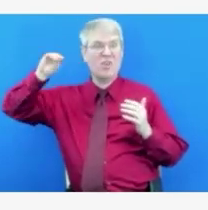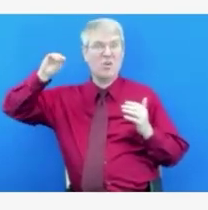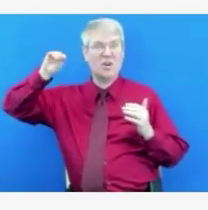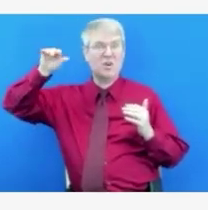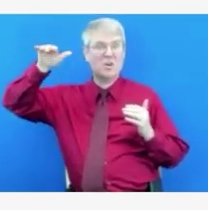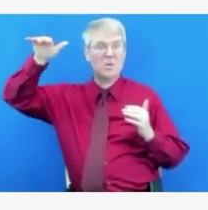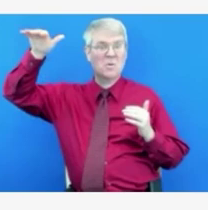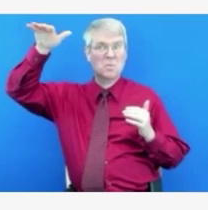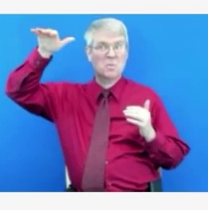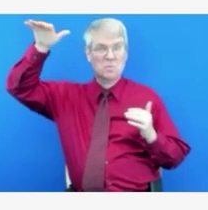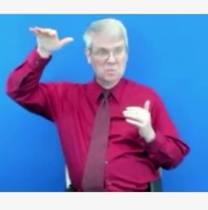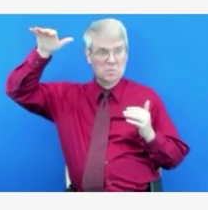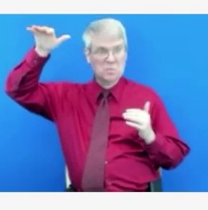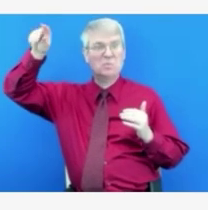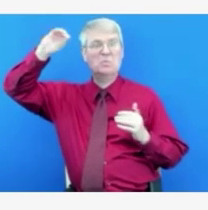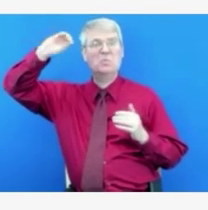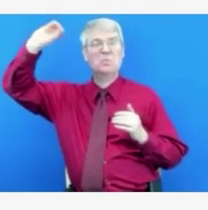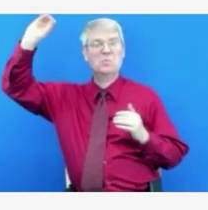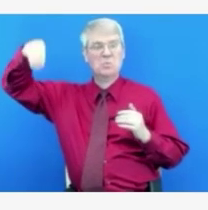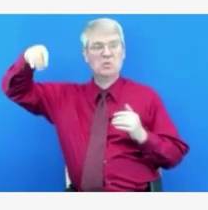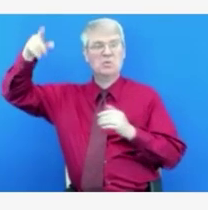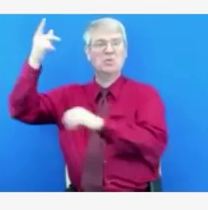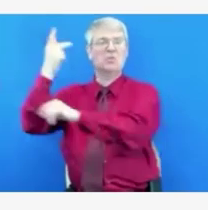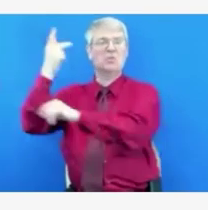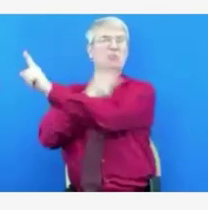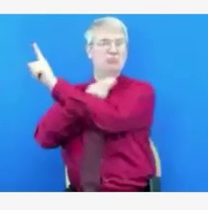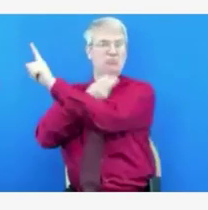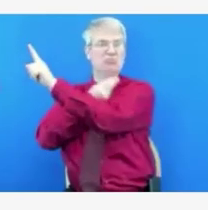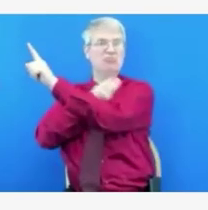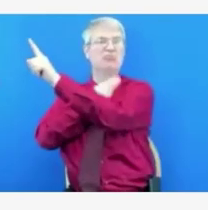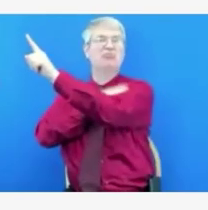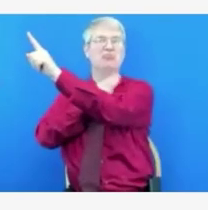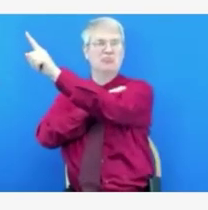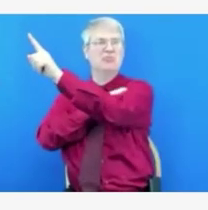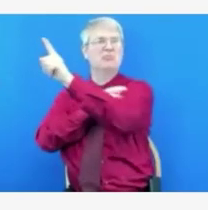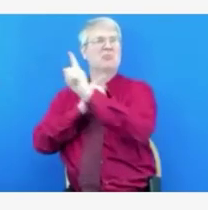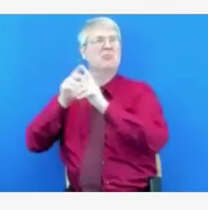Thanks, Kevin. And I'm going to ask Sarah Leeds to take that question.